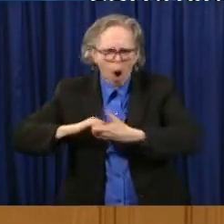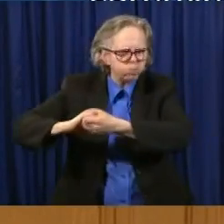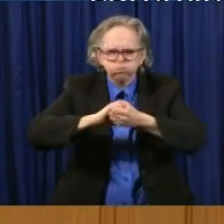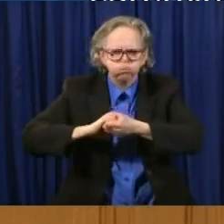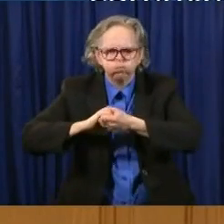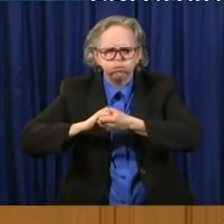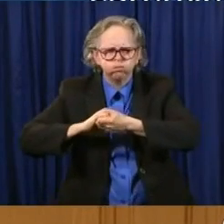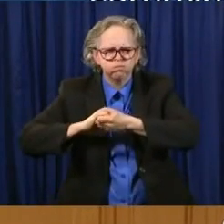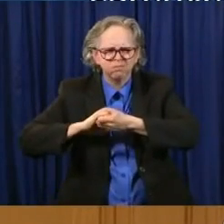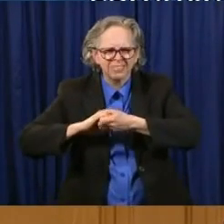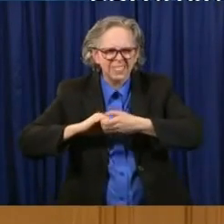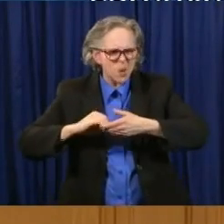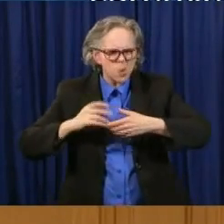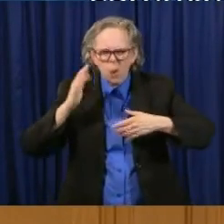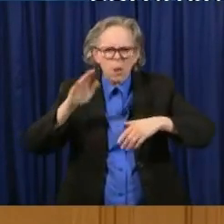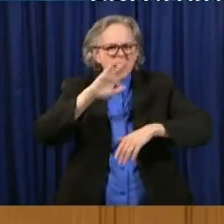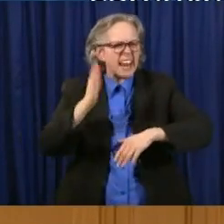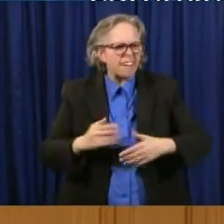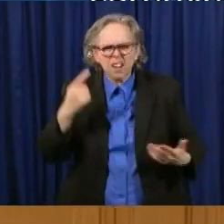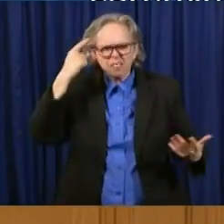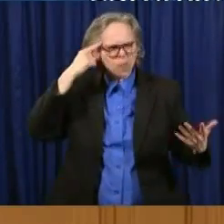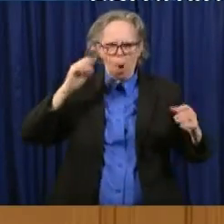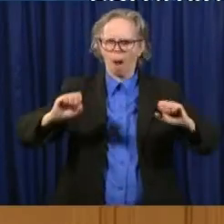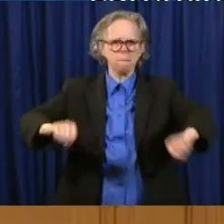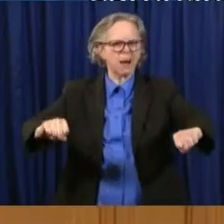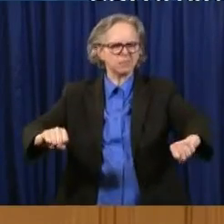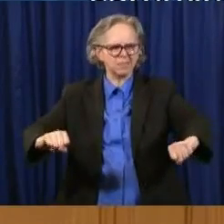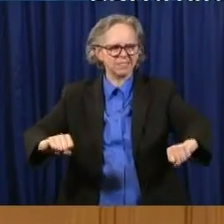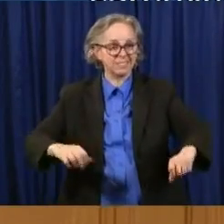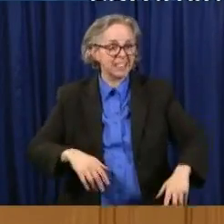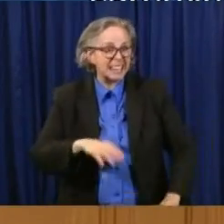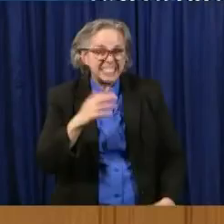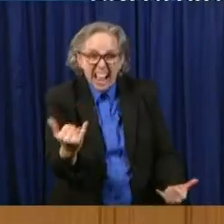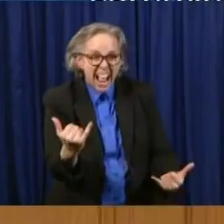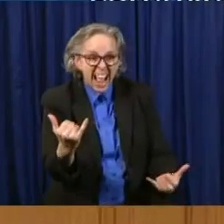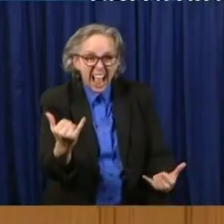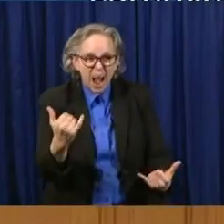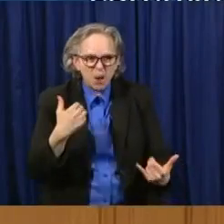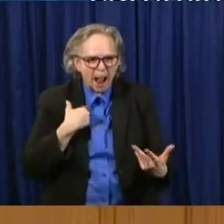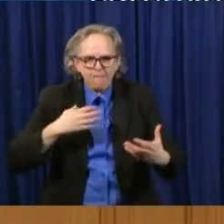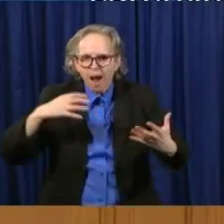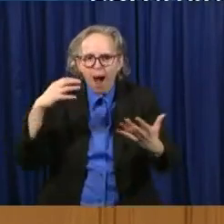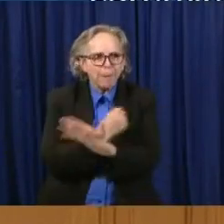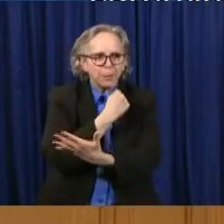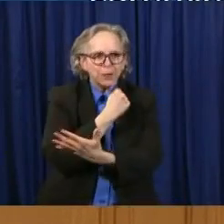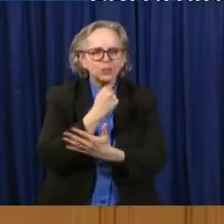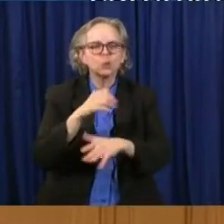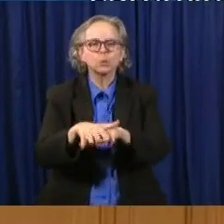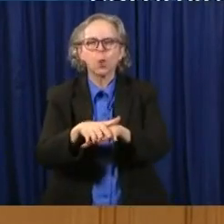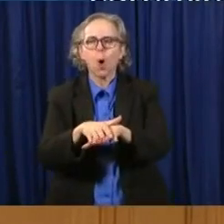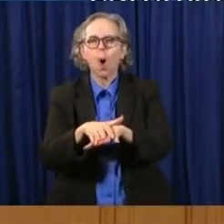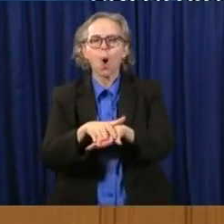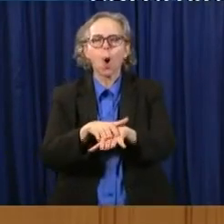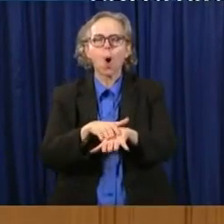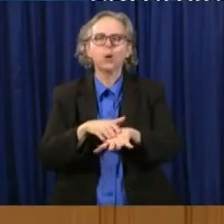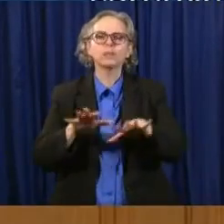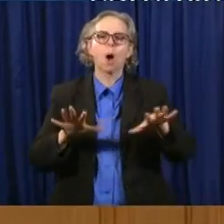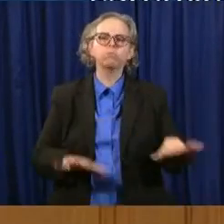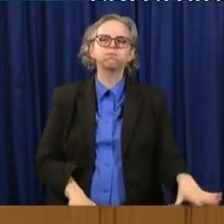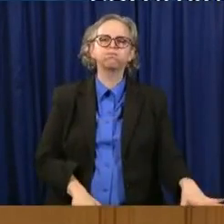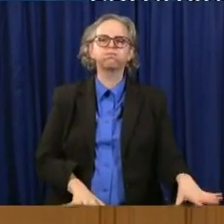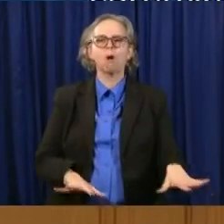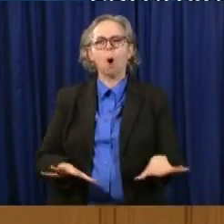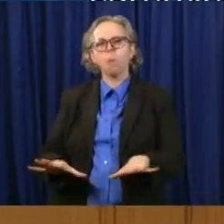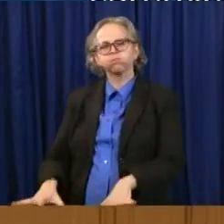possible to do what's best for our family and our communities. And now we have this opportunity to slow down, um, and to really